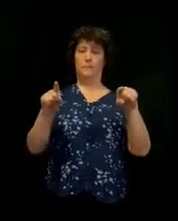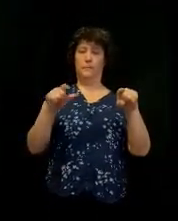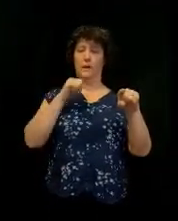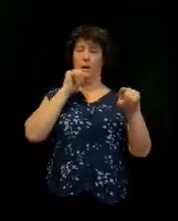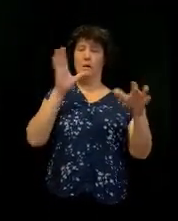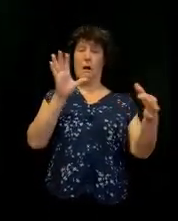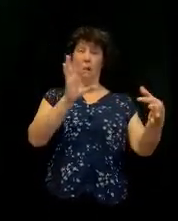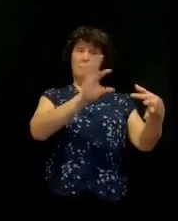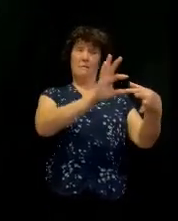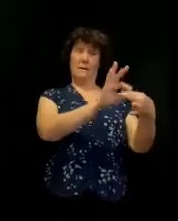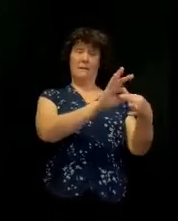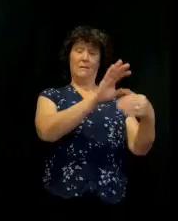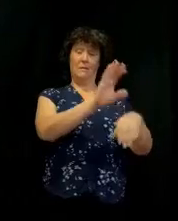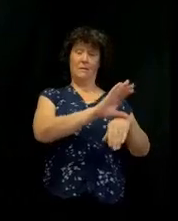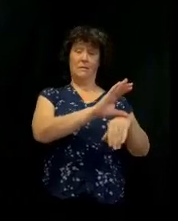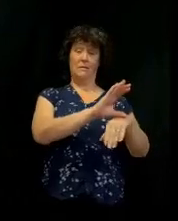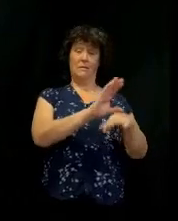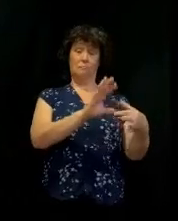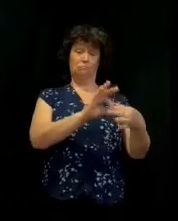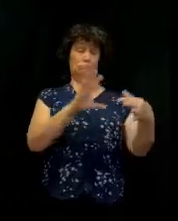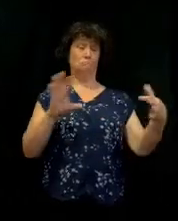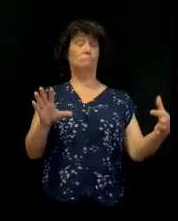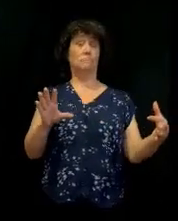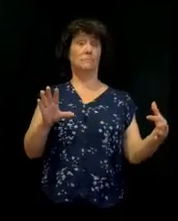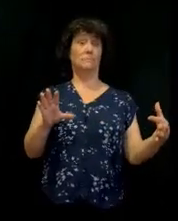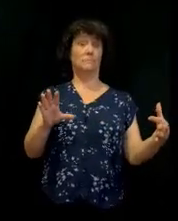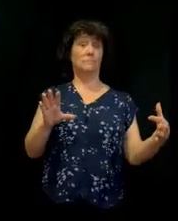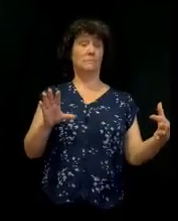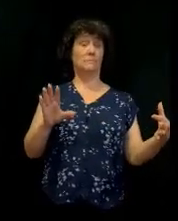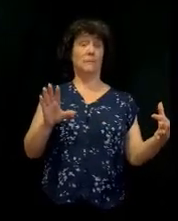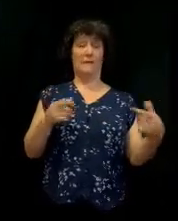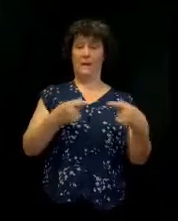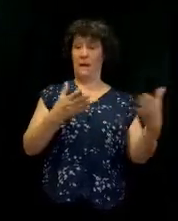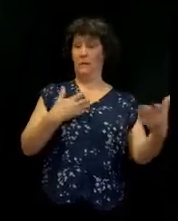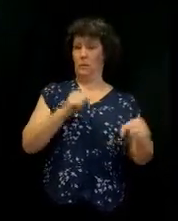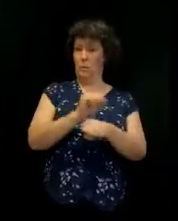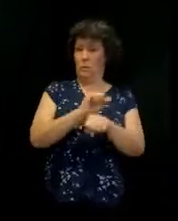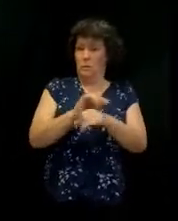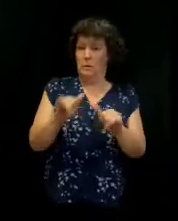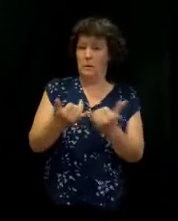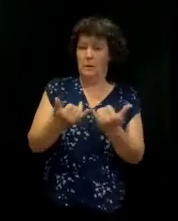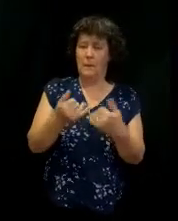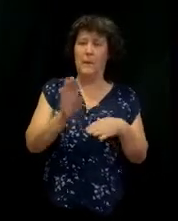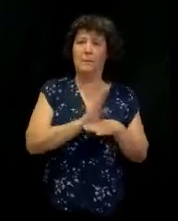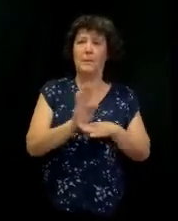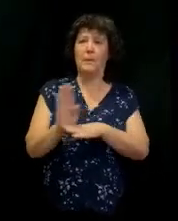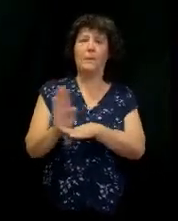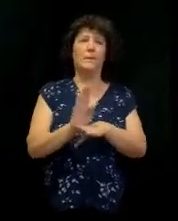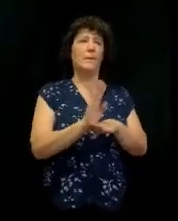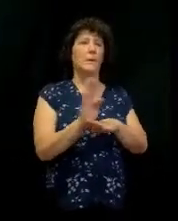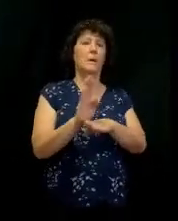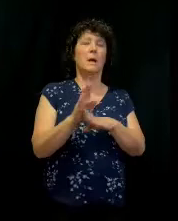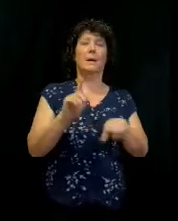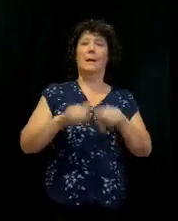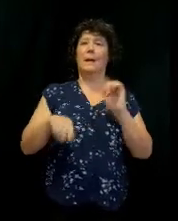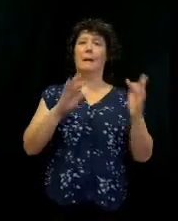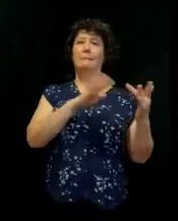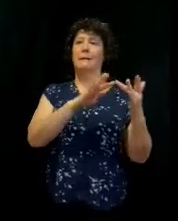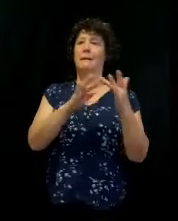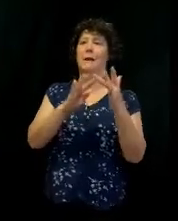a church, the less connected we are to one. This is what the enemy is trying to do. He's getting us all so busy that we have no time to connect with one another.